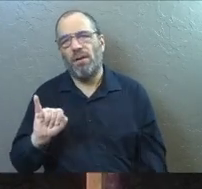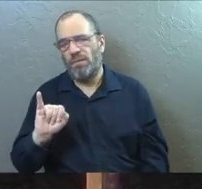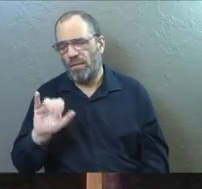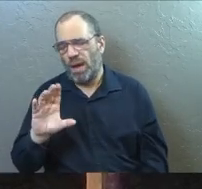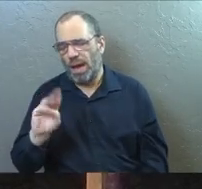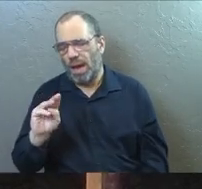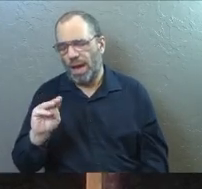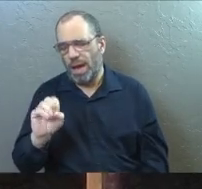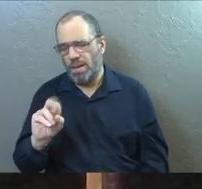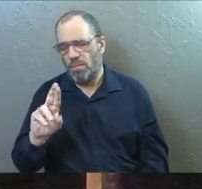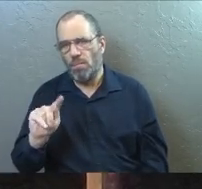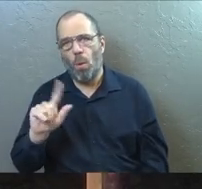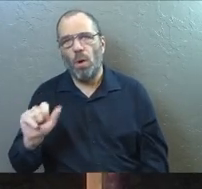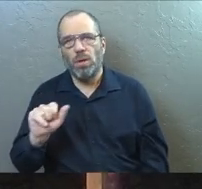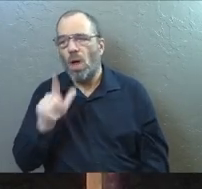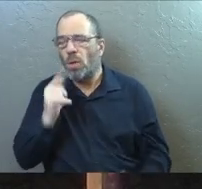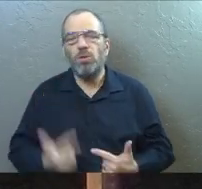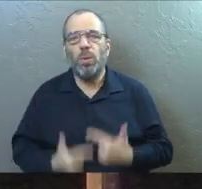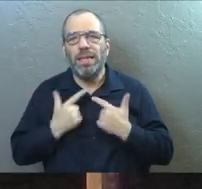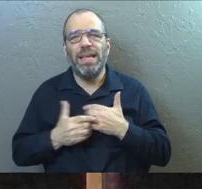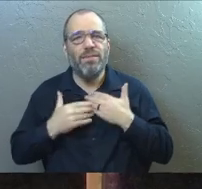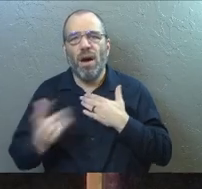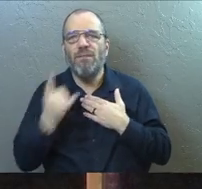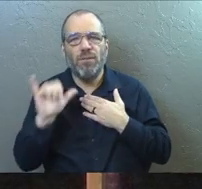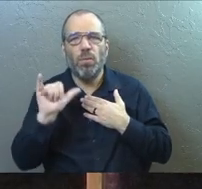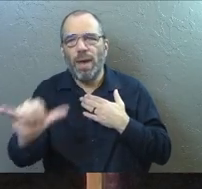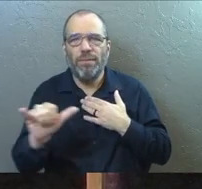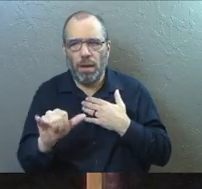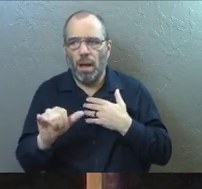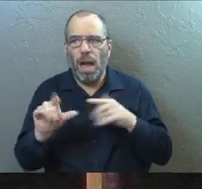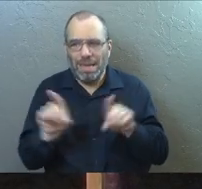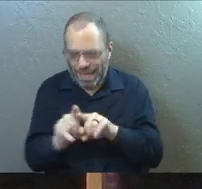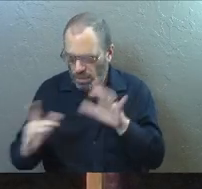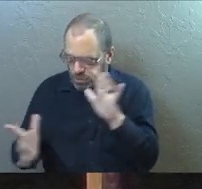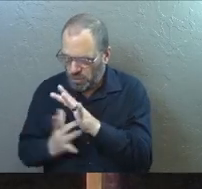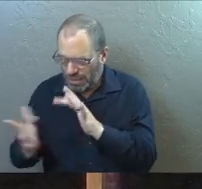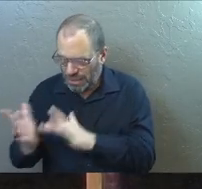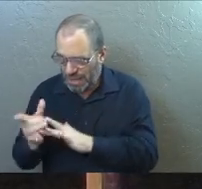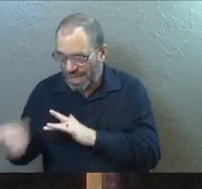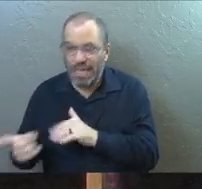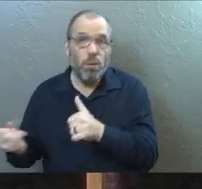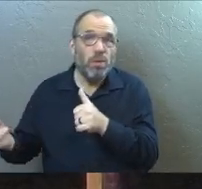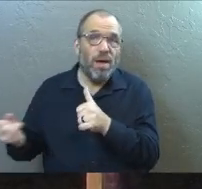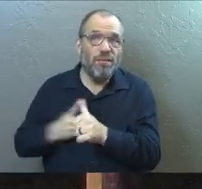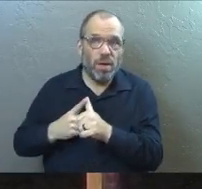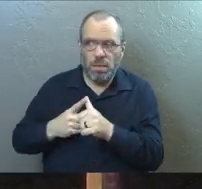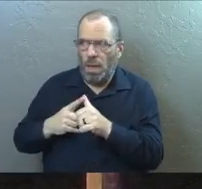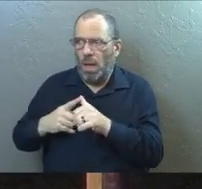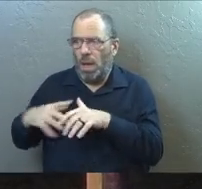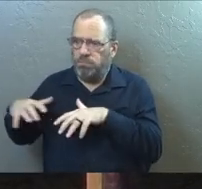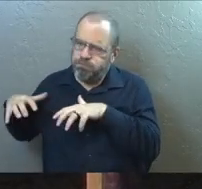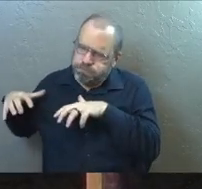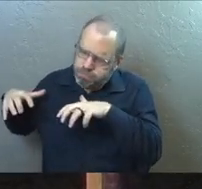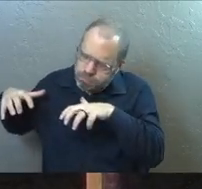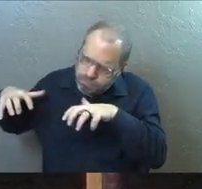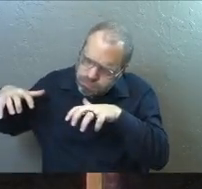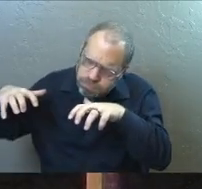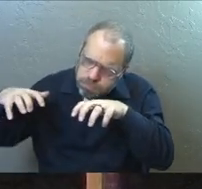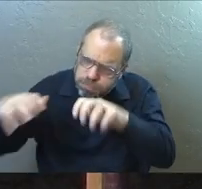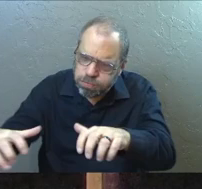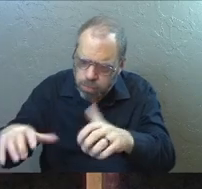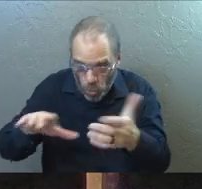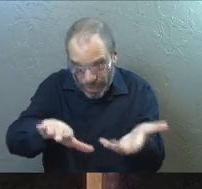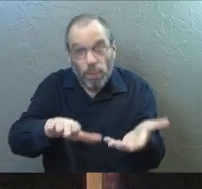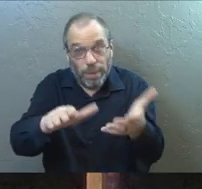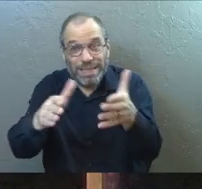He came to start a nation of people that would be resurrected just like him. He was the first of a whole harvest of people who